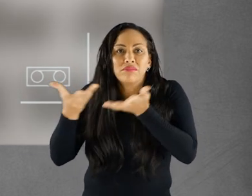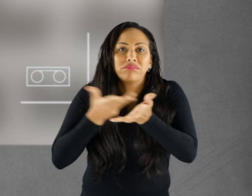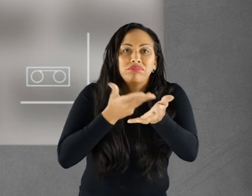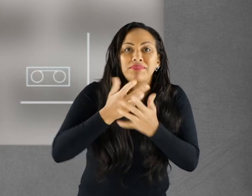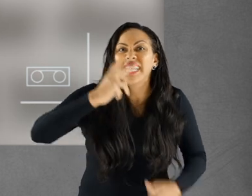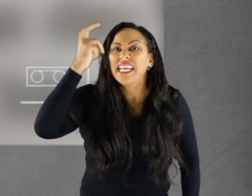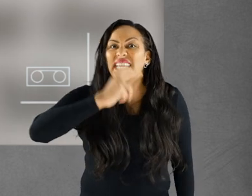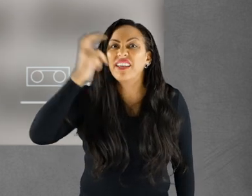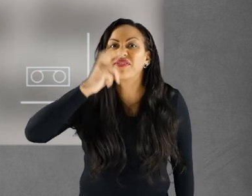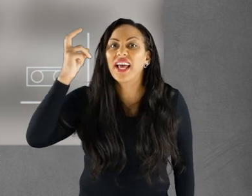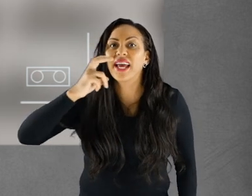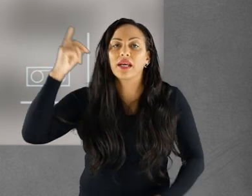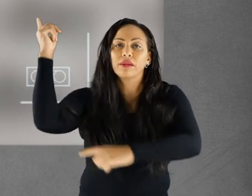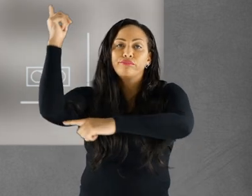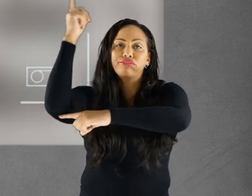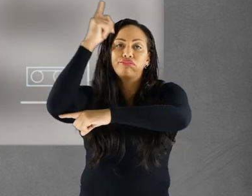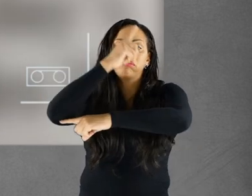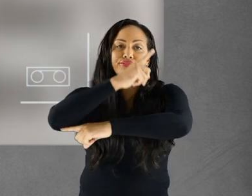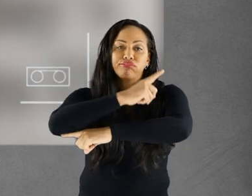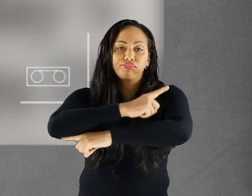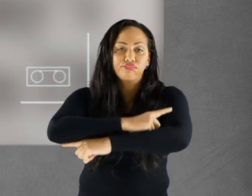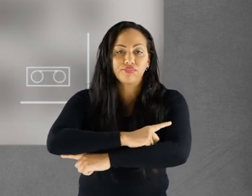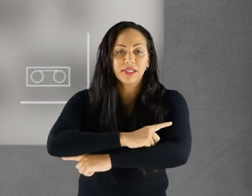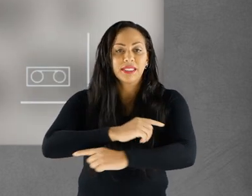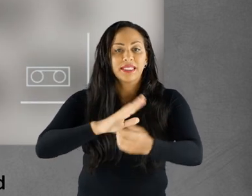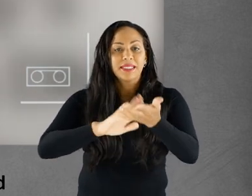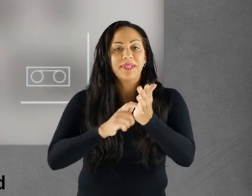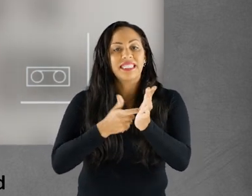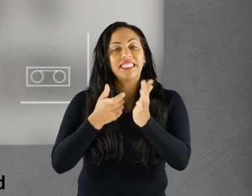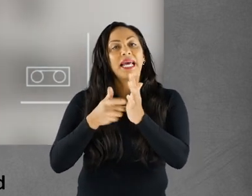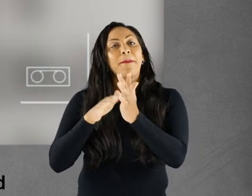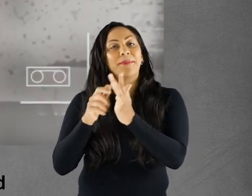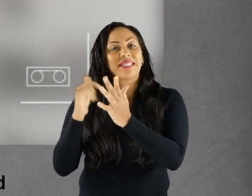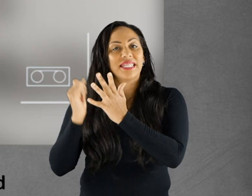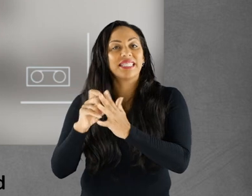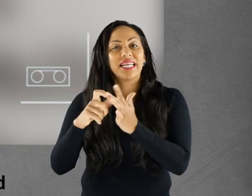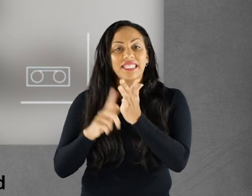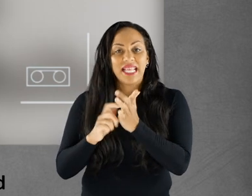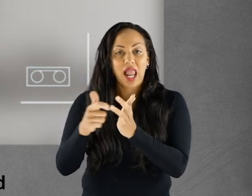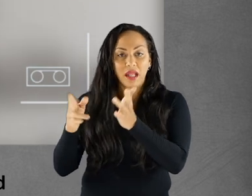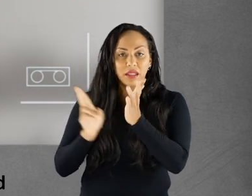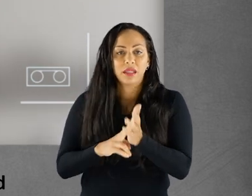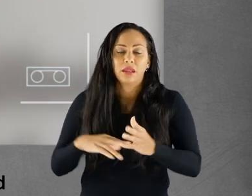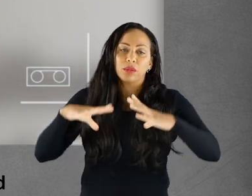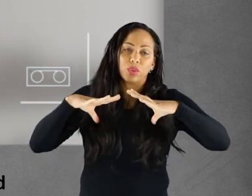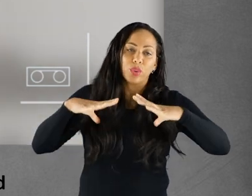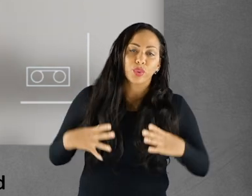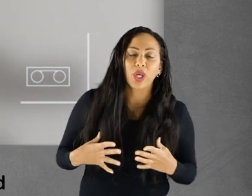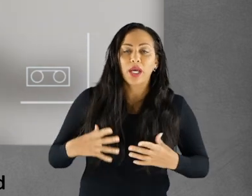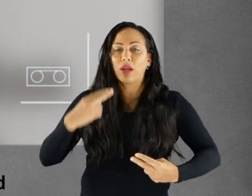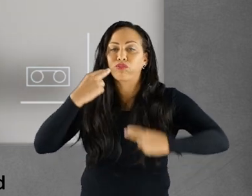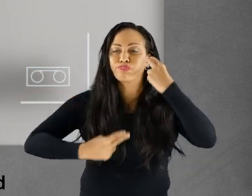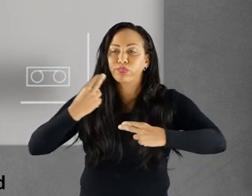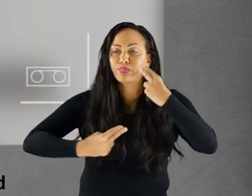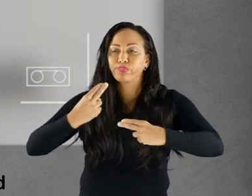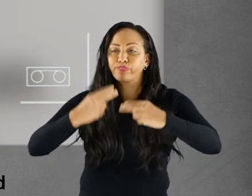any time to discuss the day's activities or problems with one another. By the time evening fell, Mr. and Mrs. Dillon were so